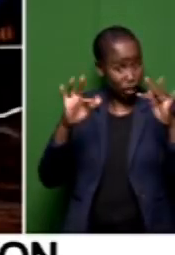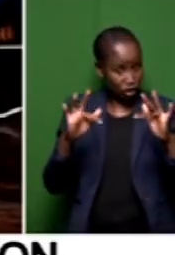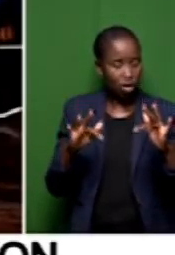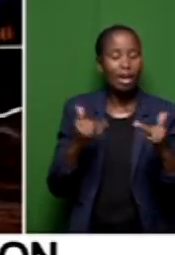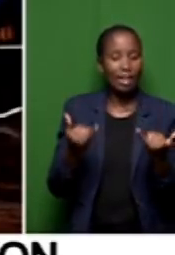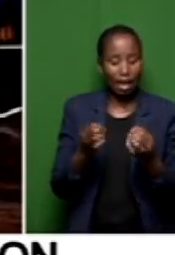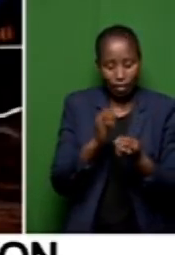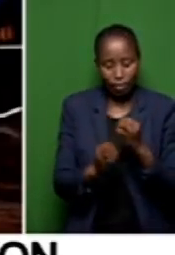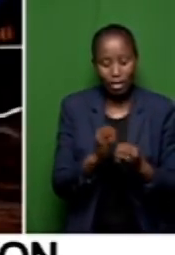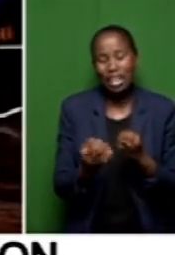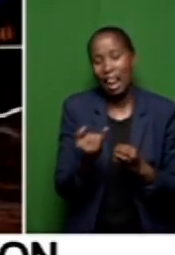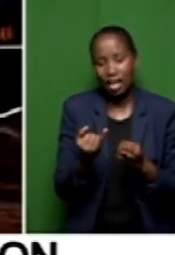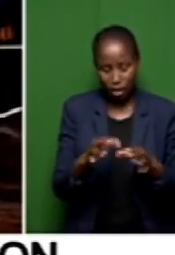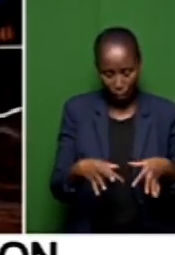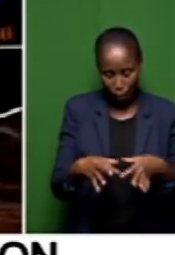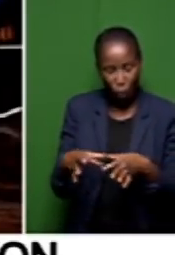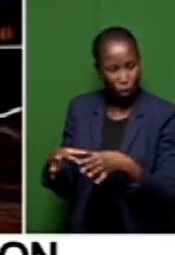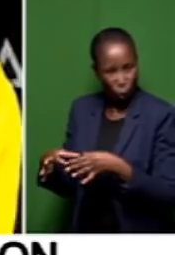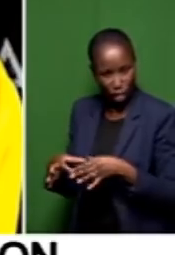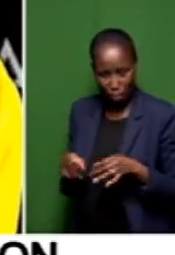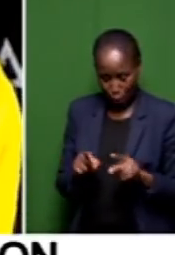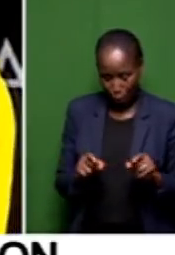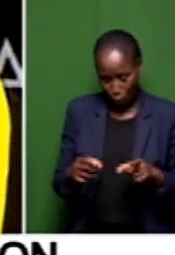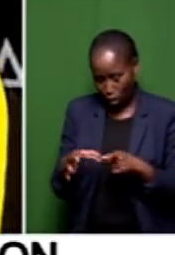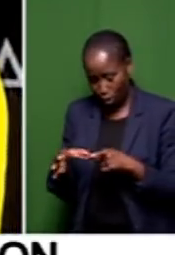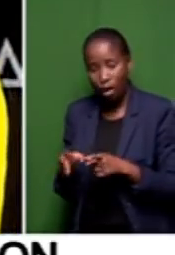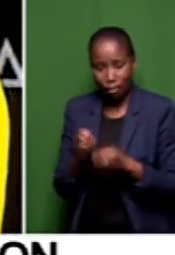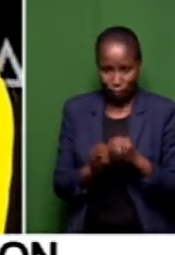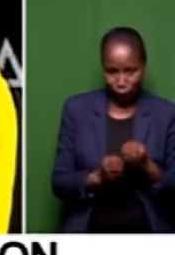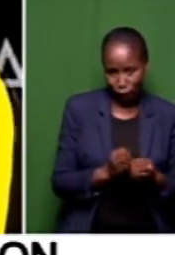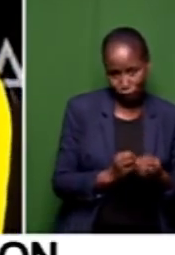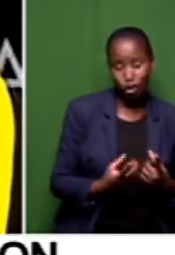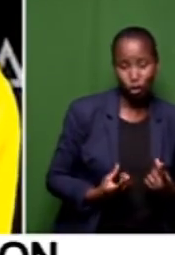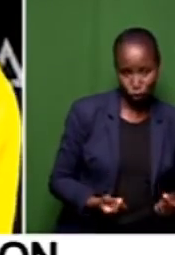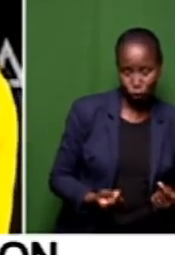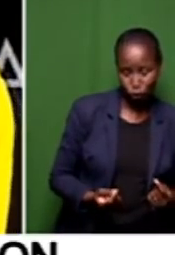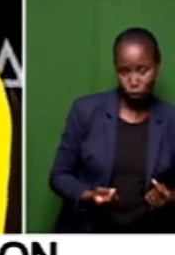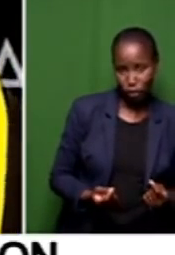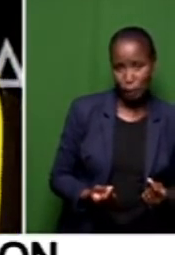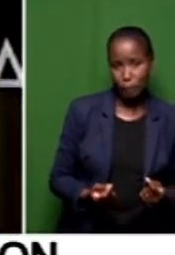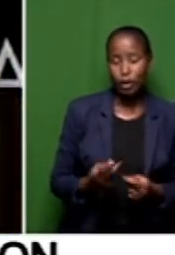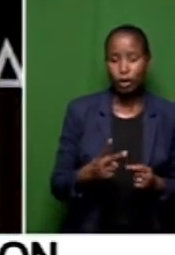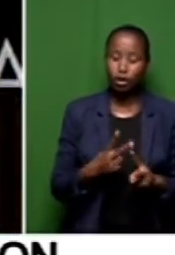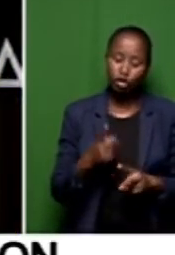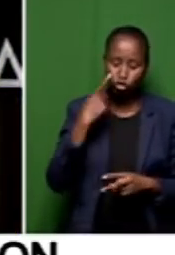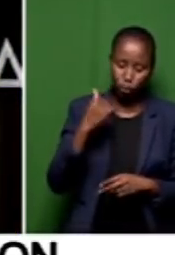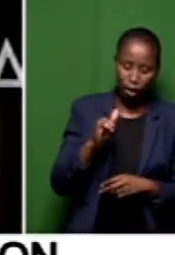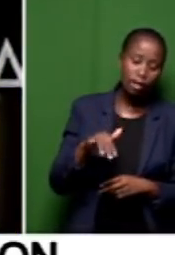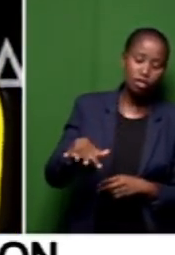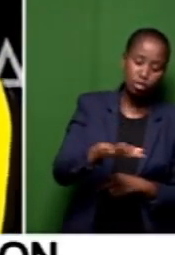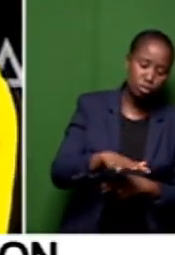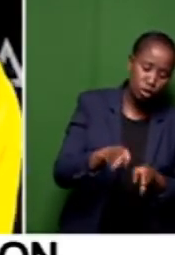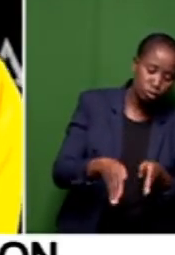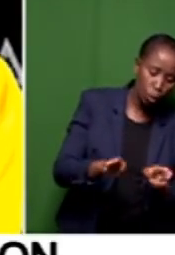terms of fixing the potholes and doing the overlay, as and when the condition of the roads necessitate